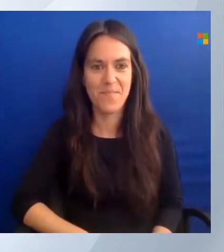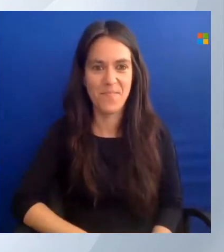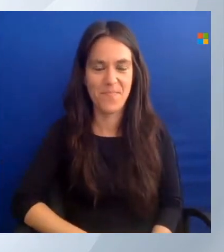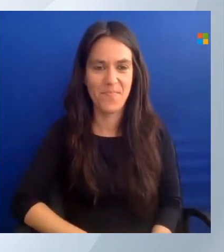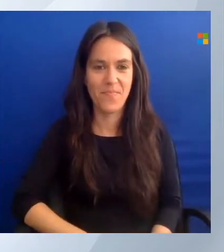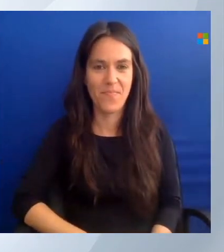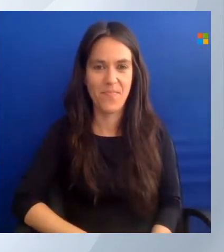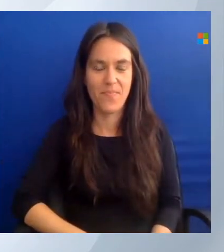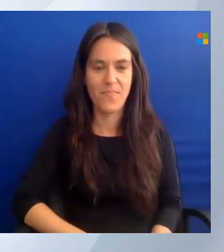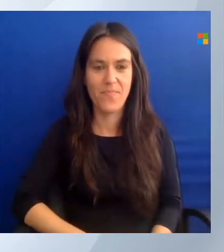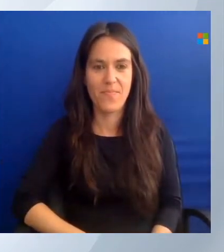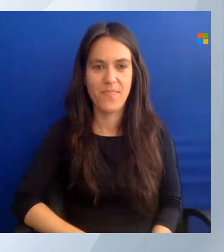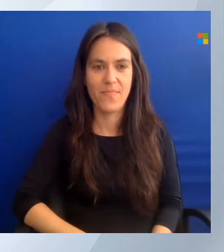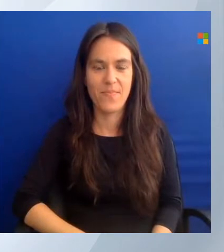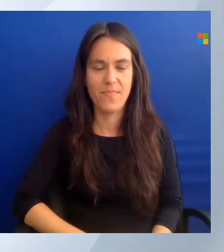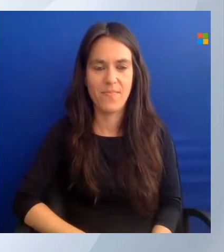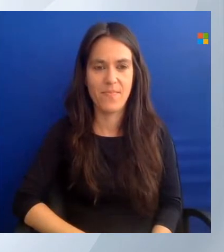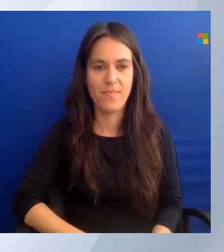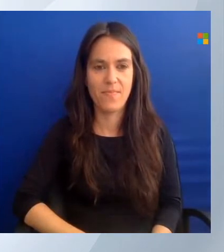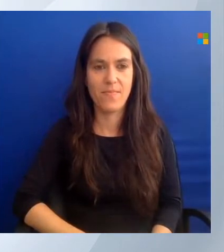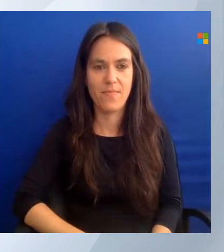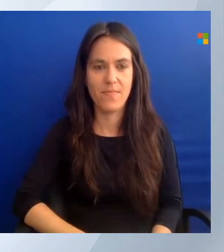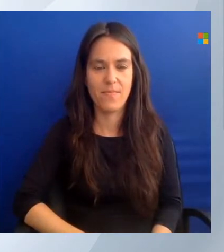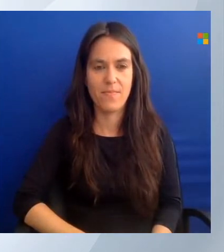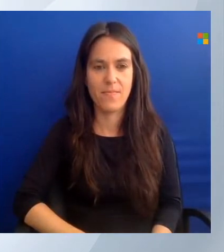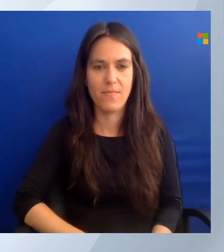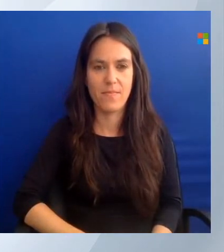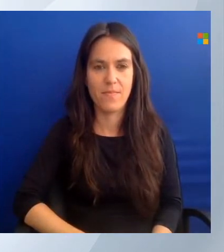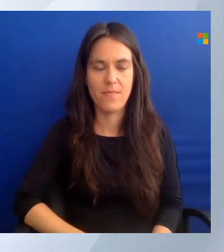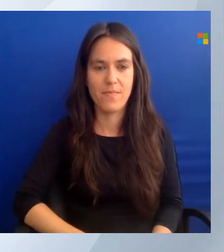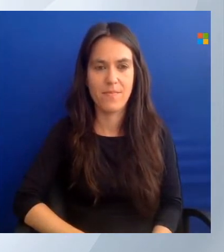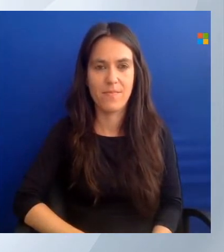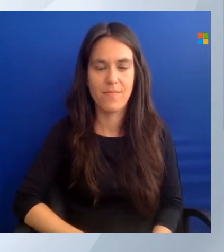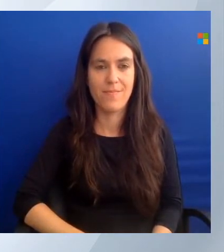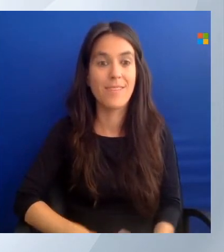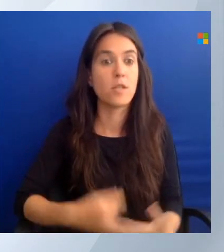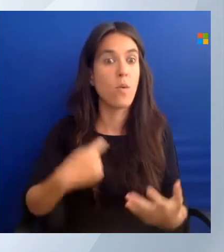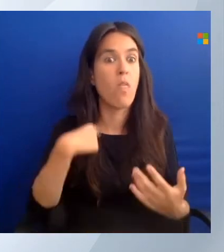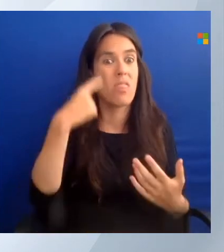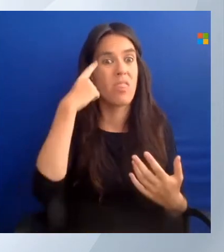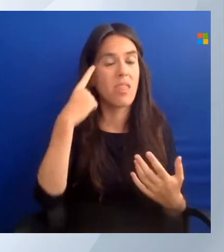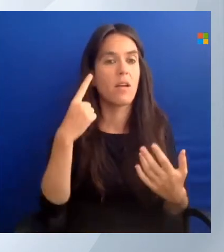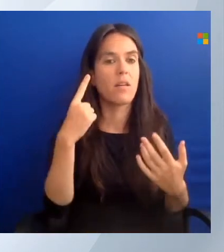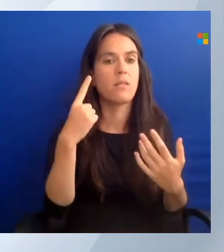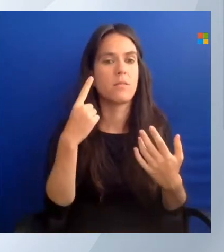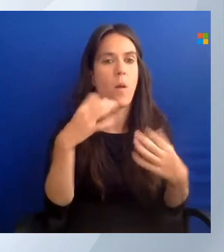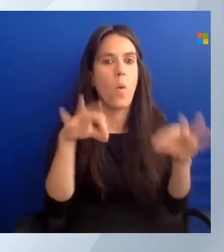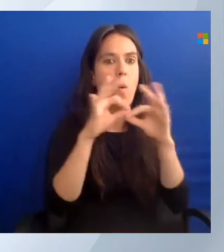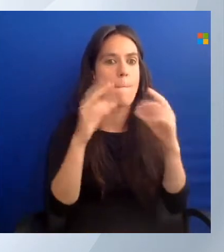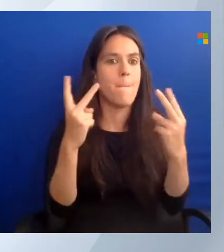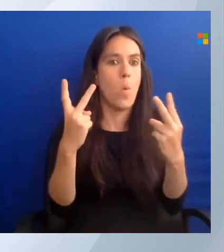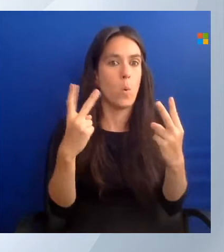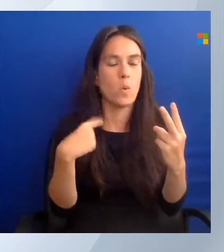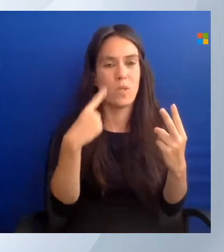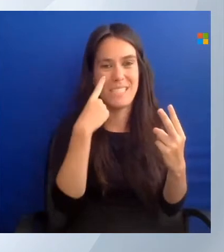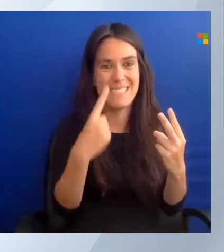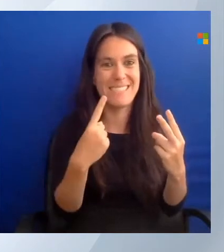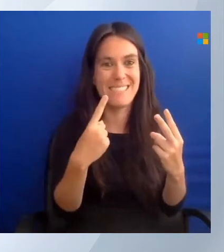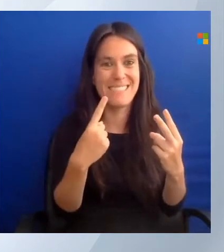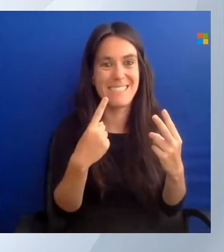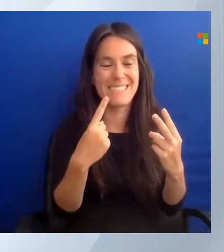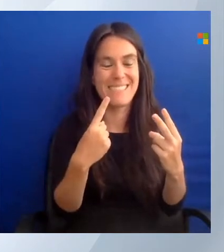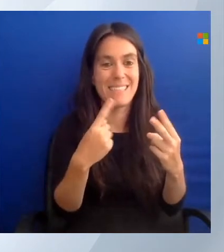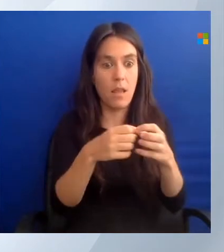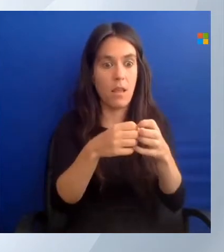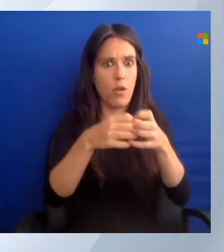And with ARM deployments, it's important to know that you have an incremental deployment or a